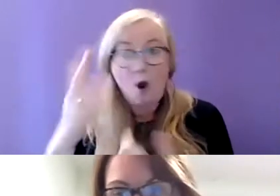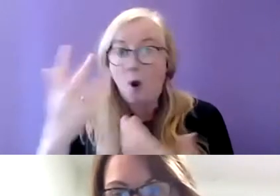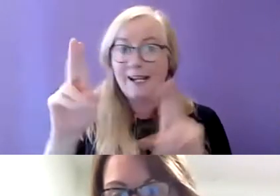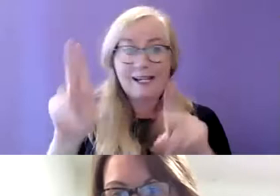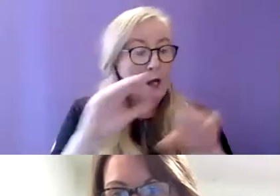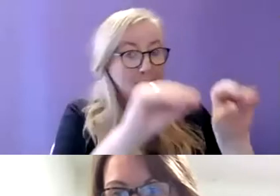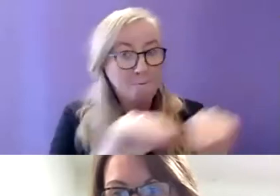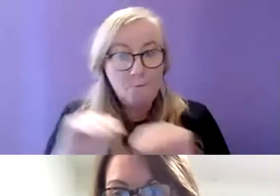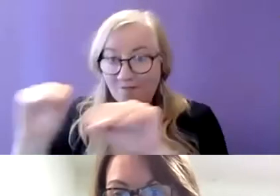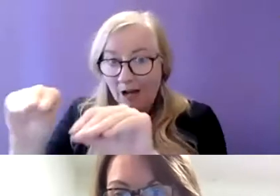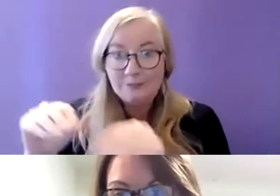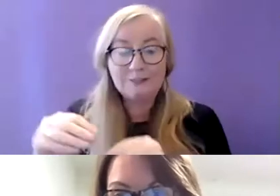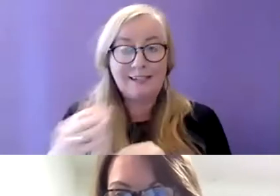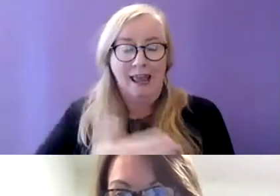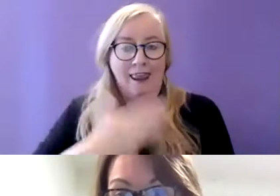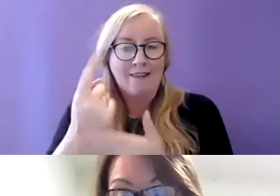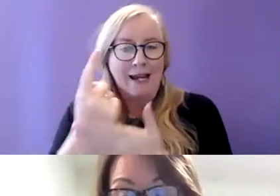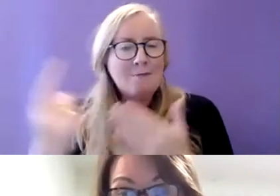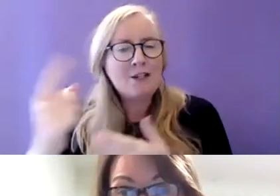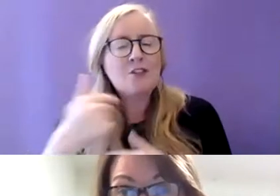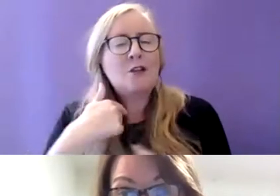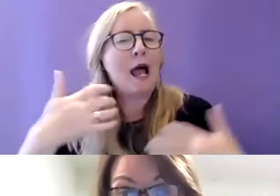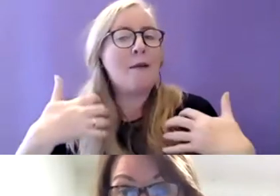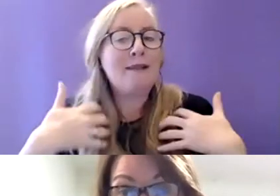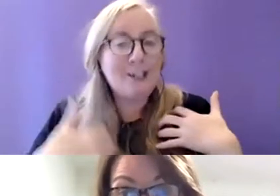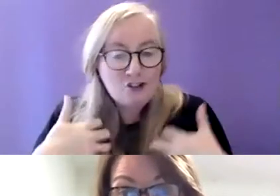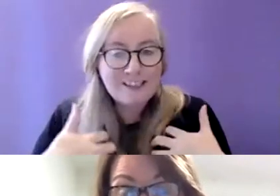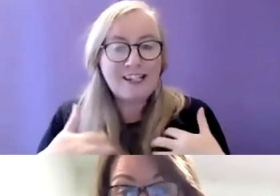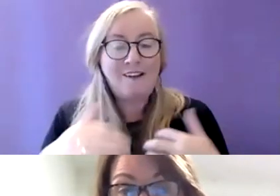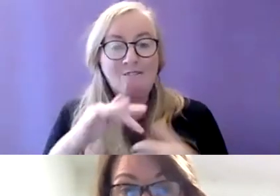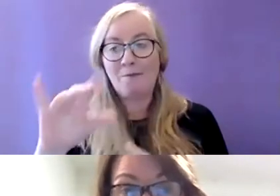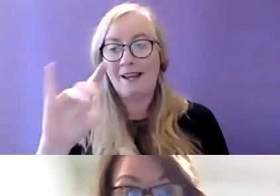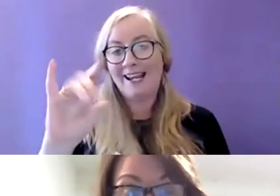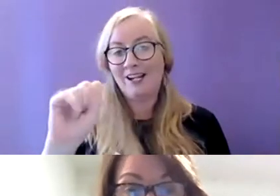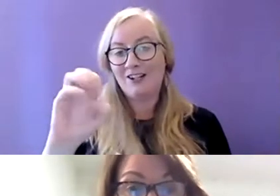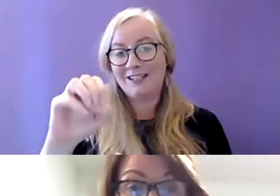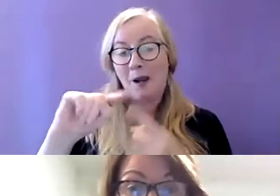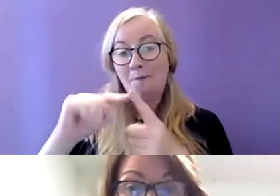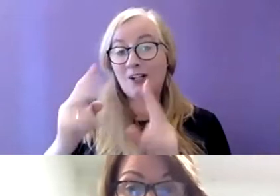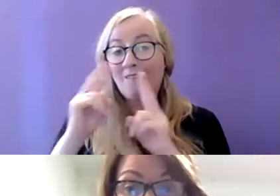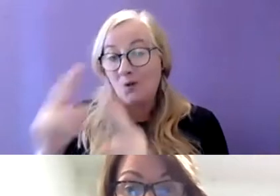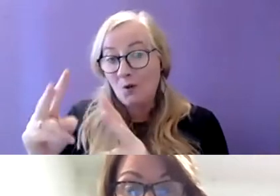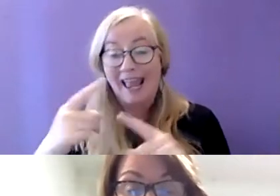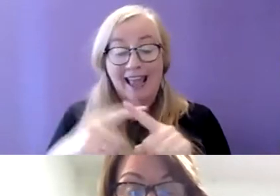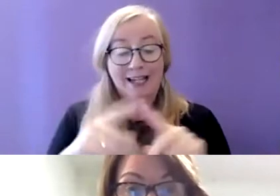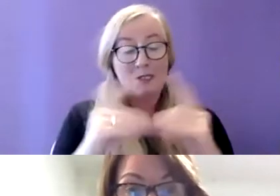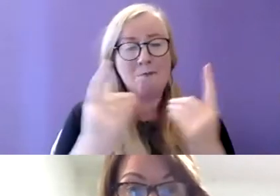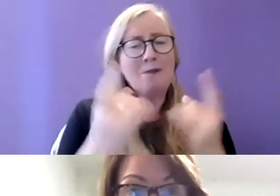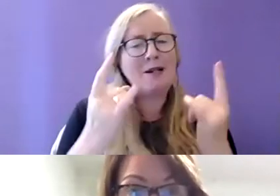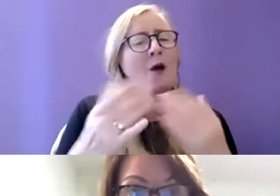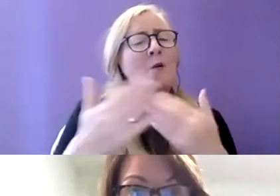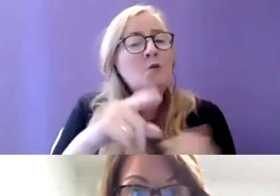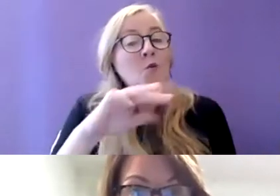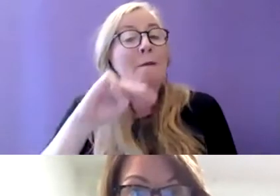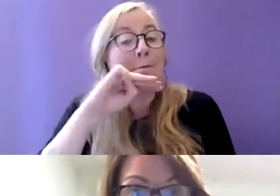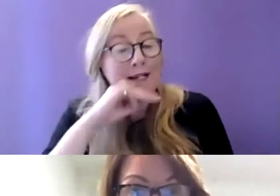out and live independently so I would be interested from the HSE's point of view and the Department of Housing what do they define as